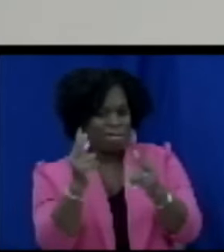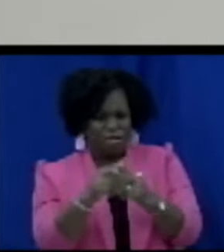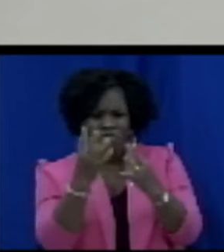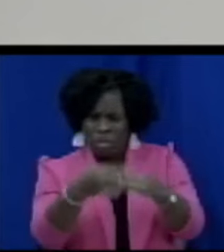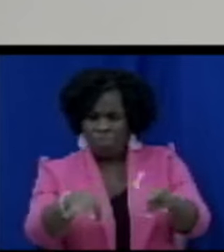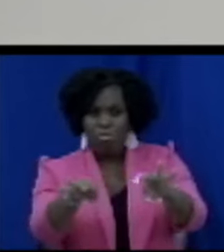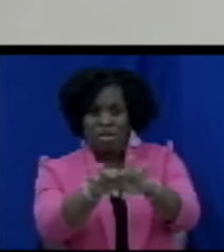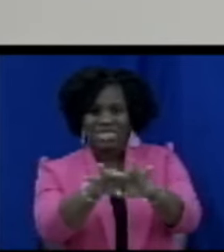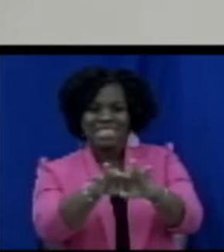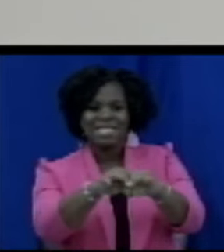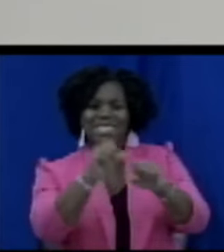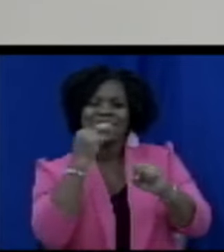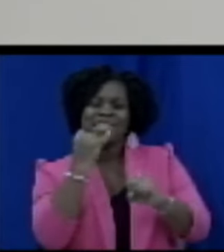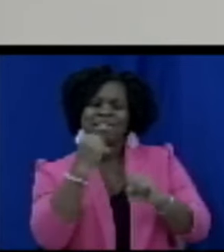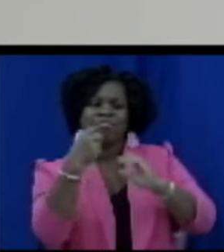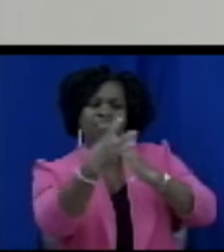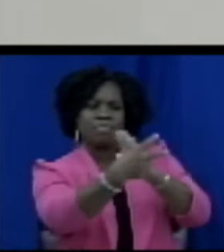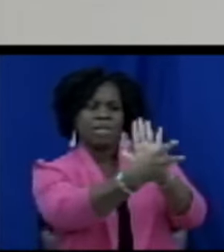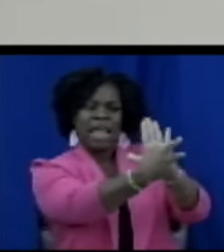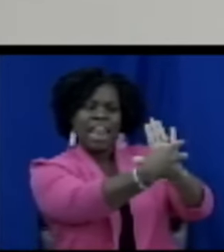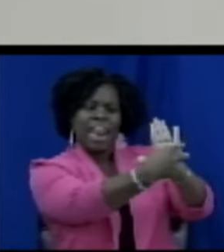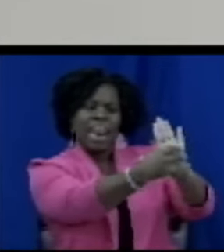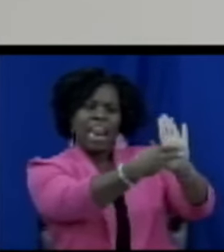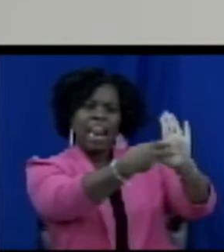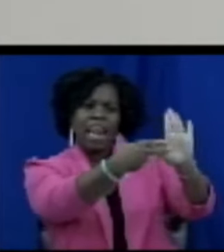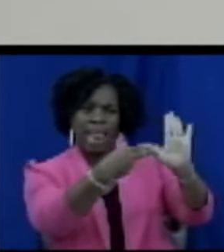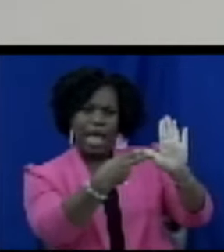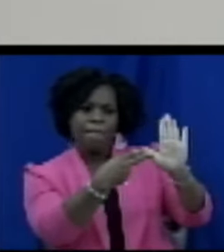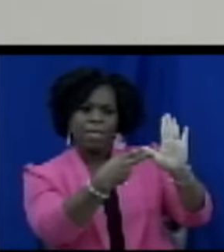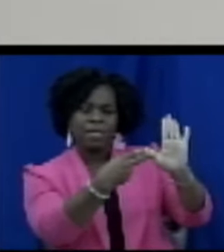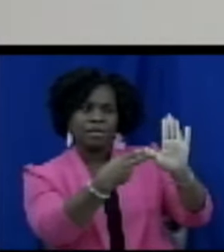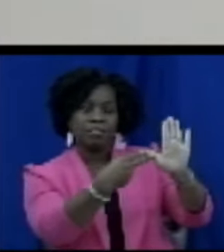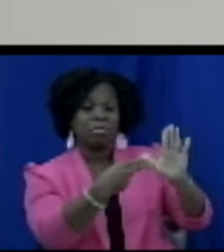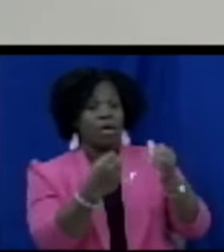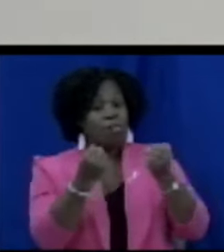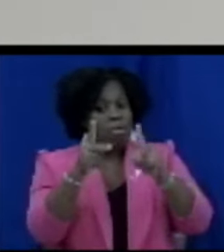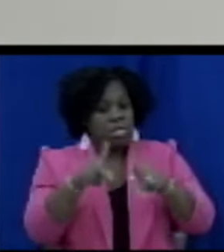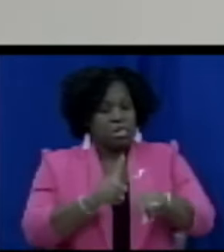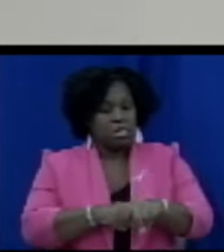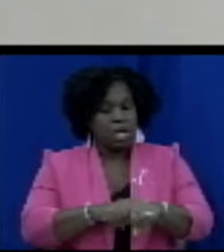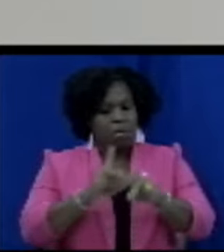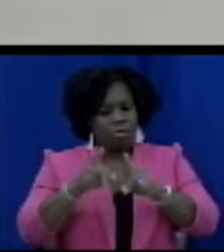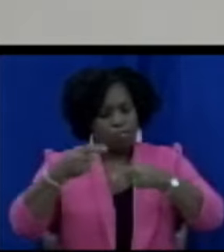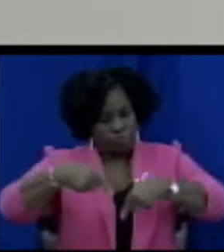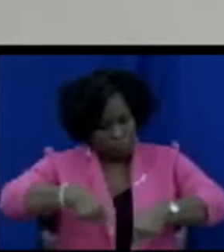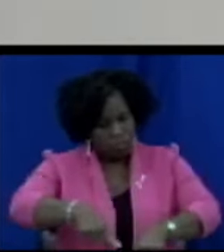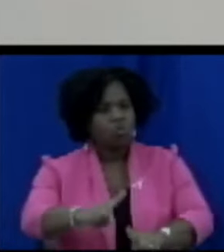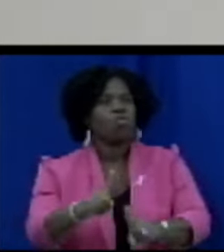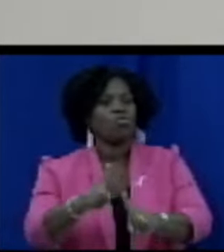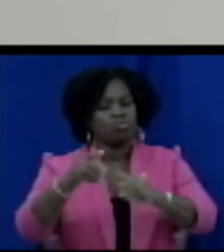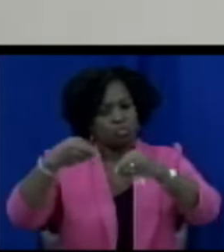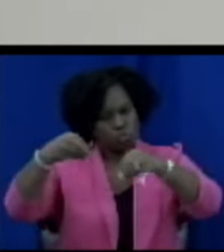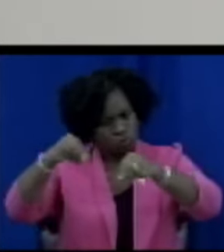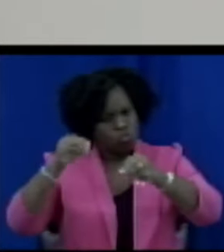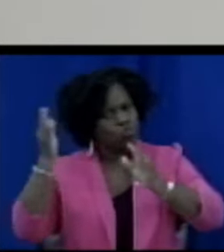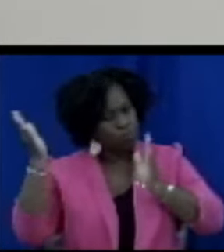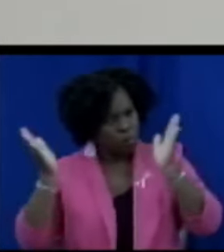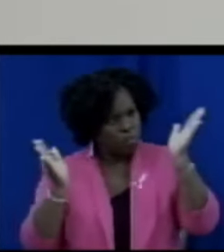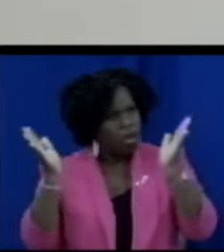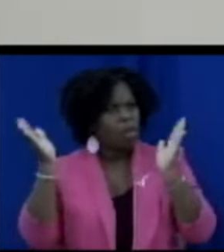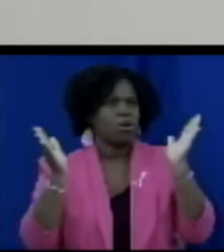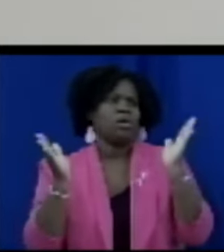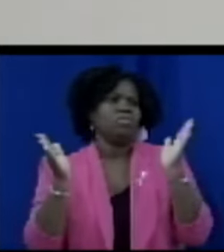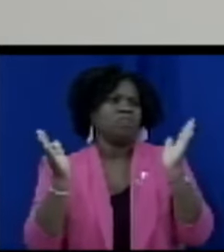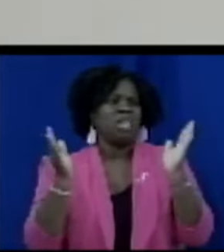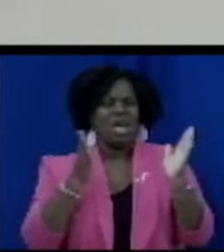us because a lot of the times persons go to the supermarket and products